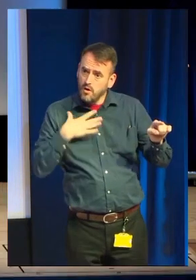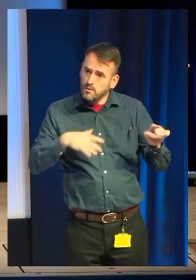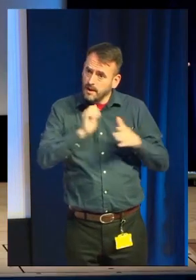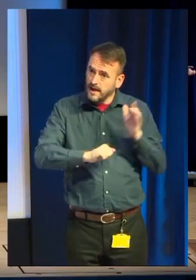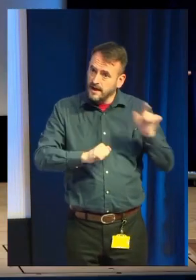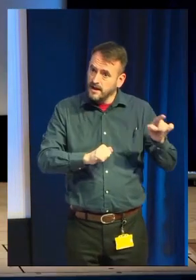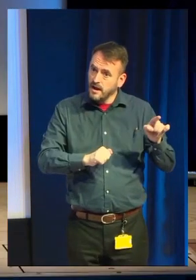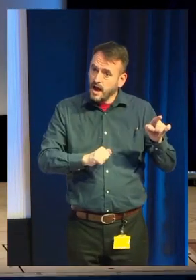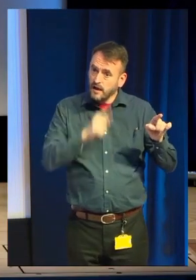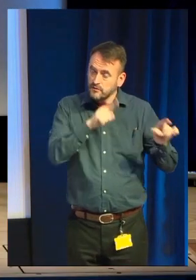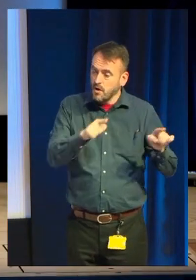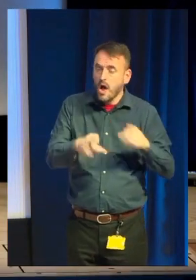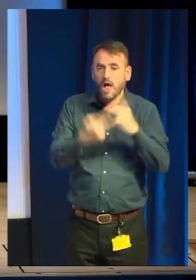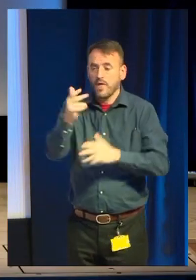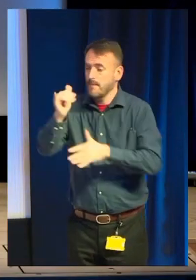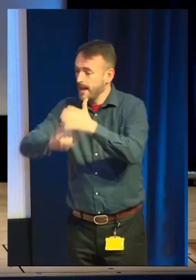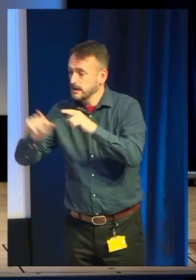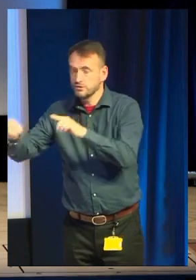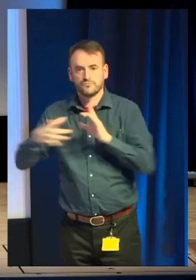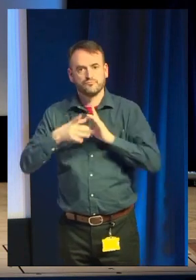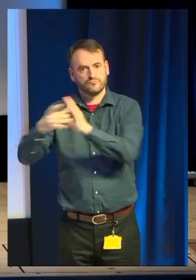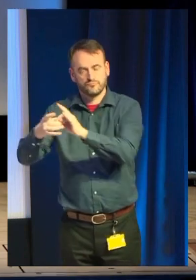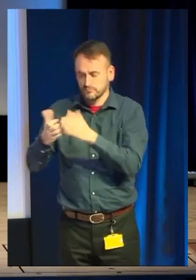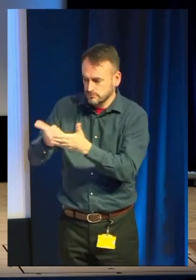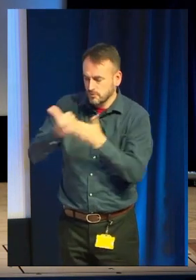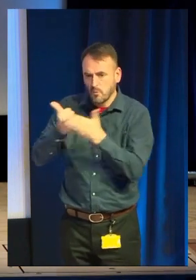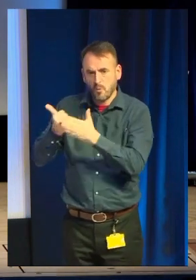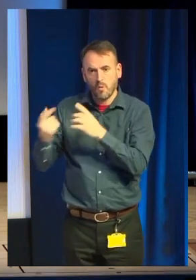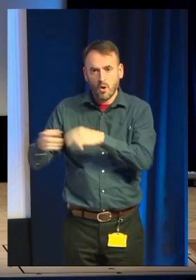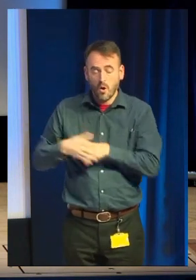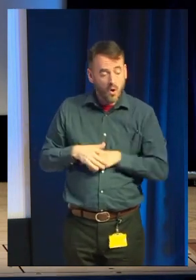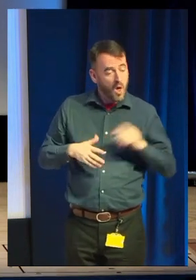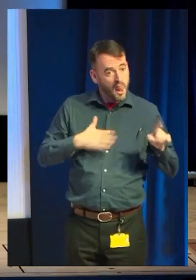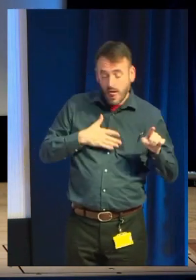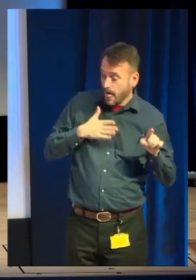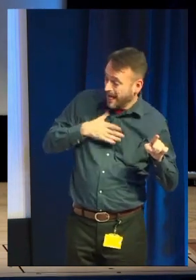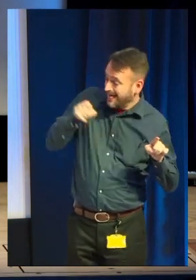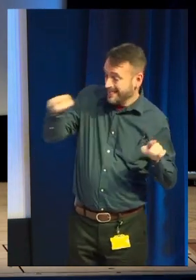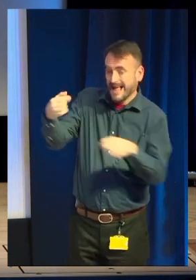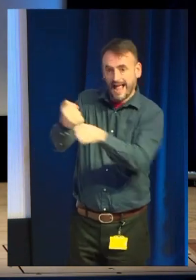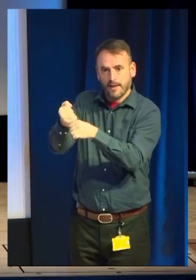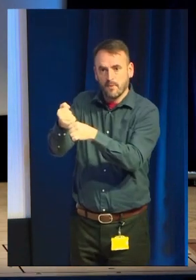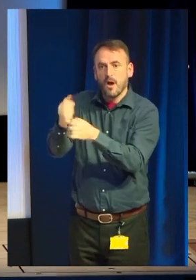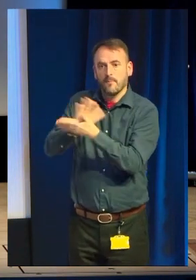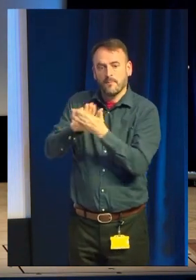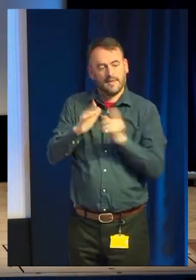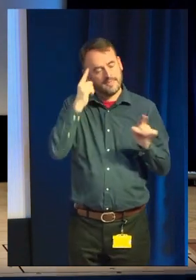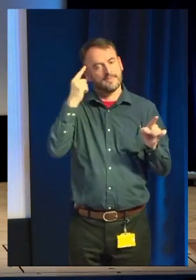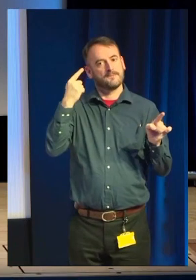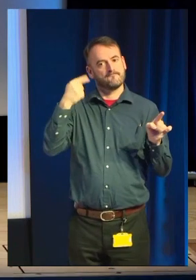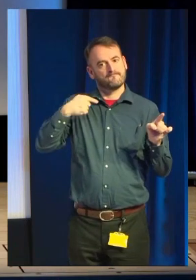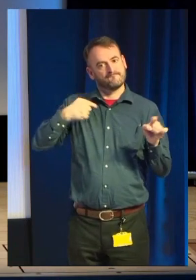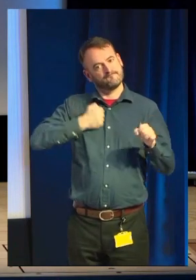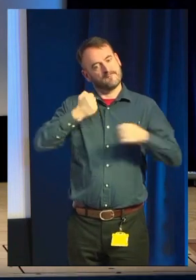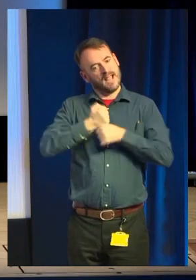looking at. I liked that one. Maybe I'll like this one. It all contributes to like the health of your page. And I review the